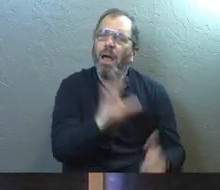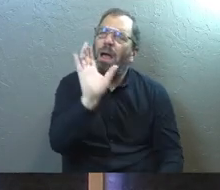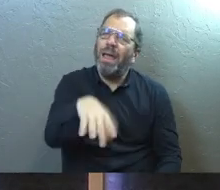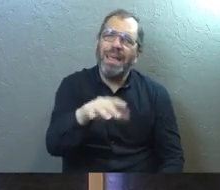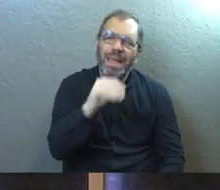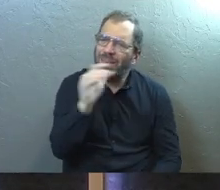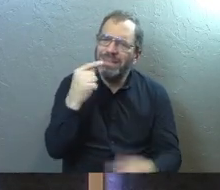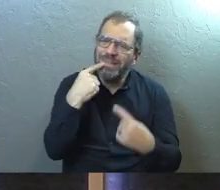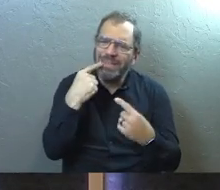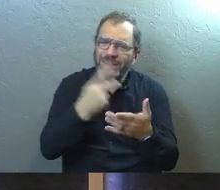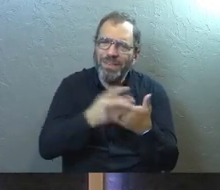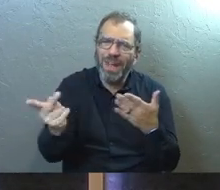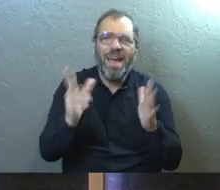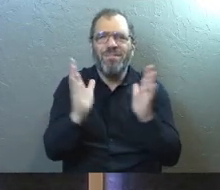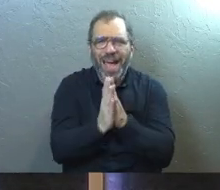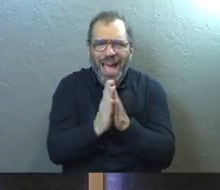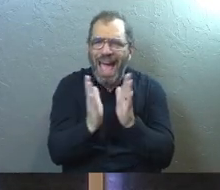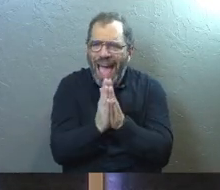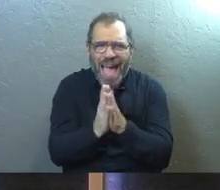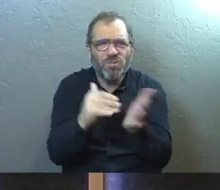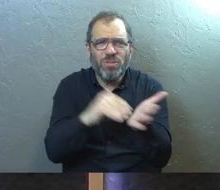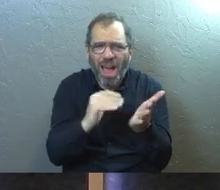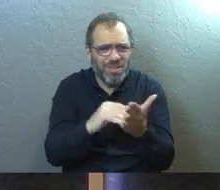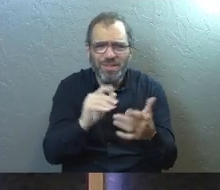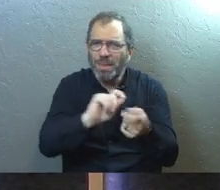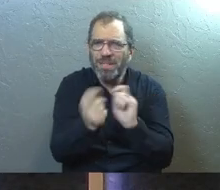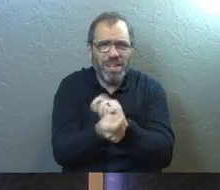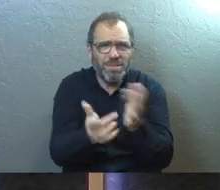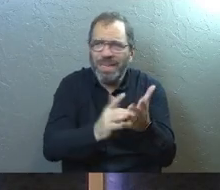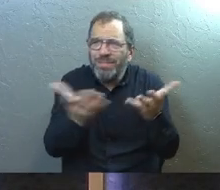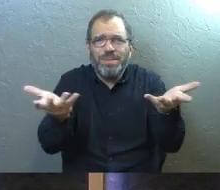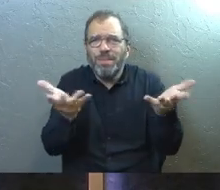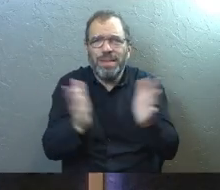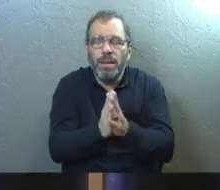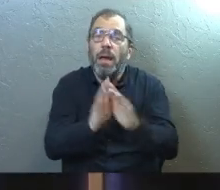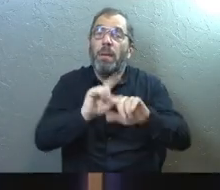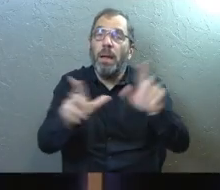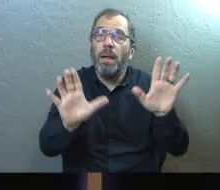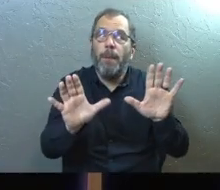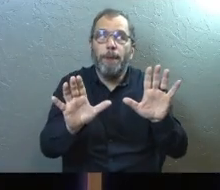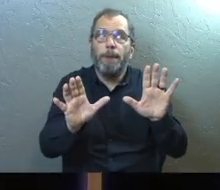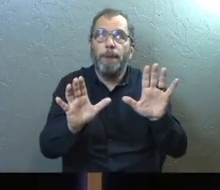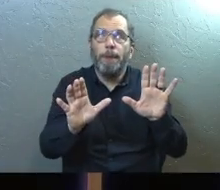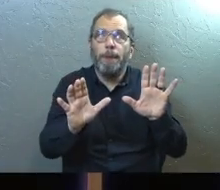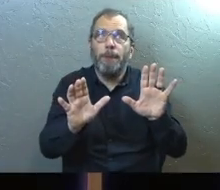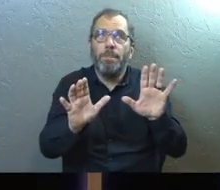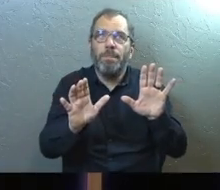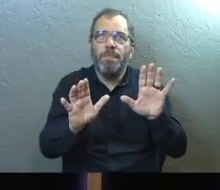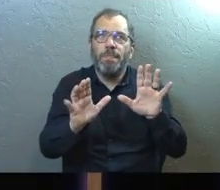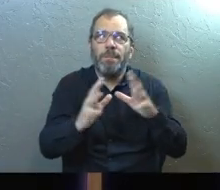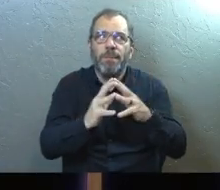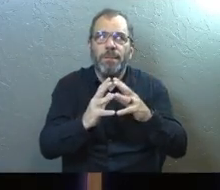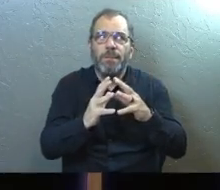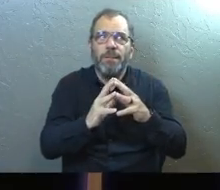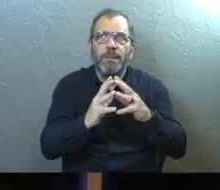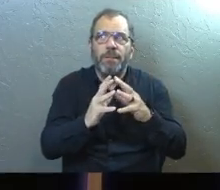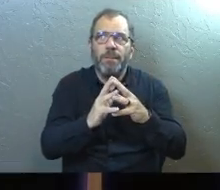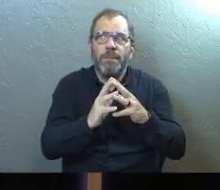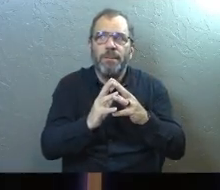Again, if it's not working for you, sure, question it. Absolutely. But there's a